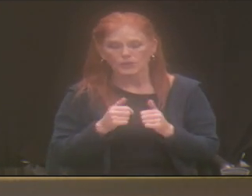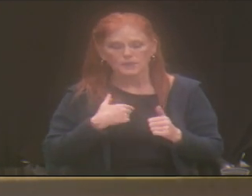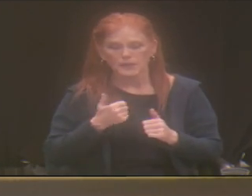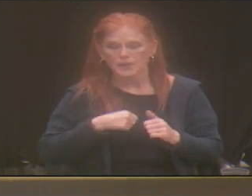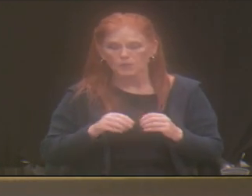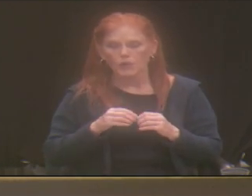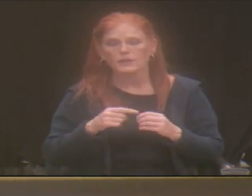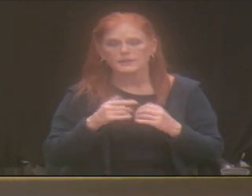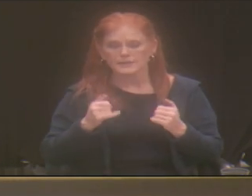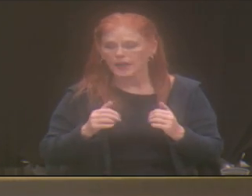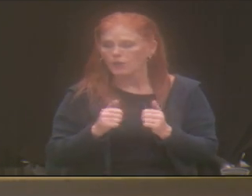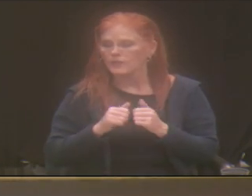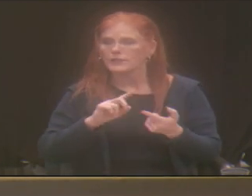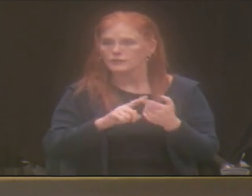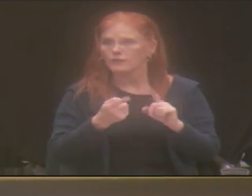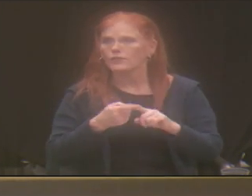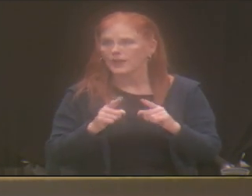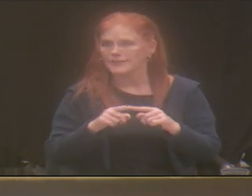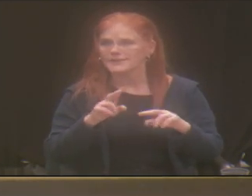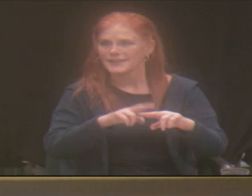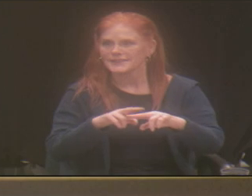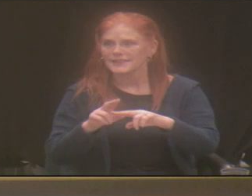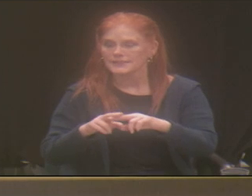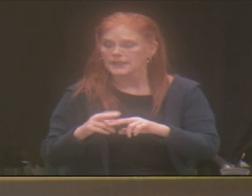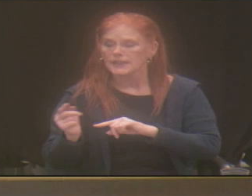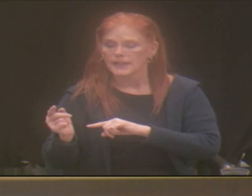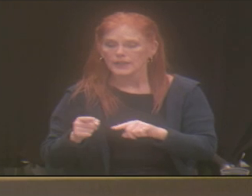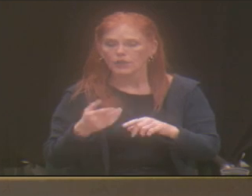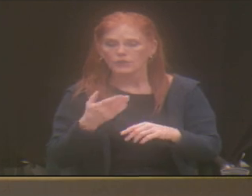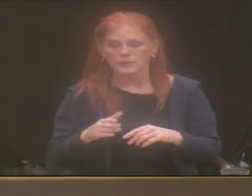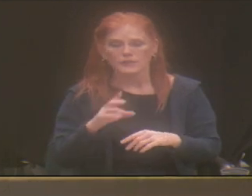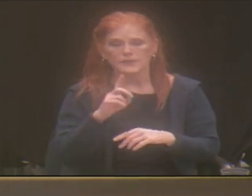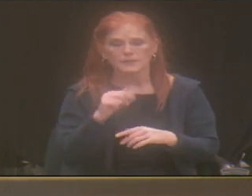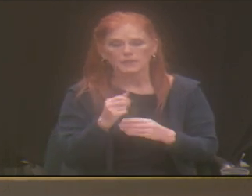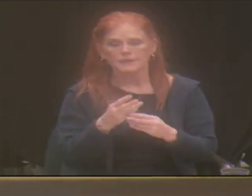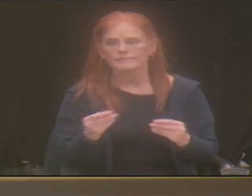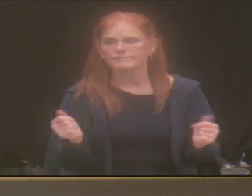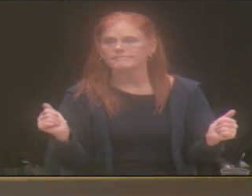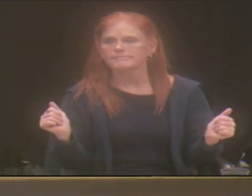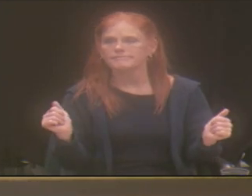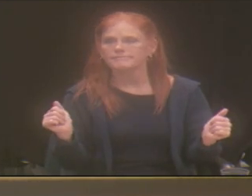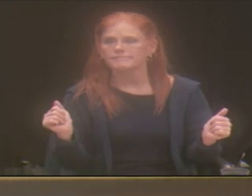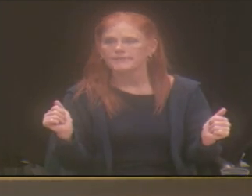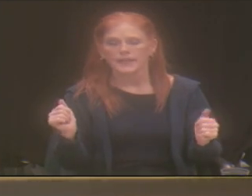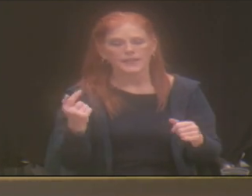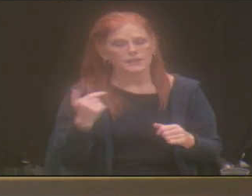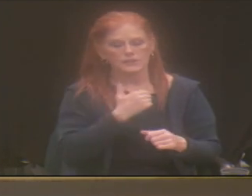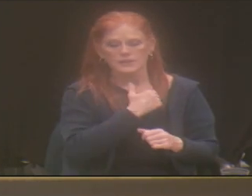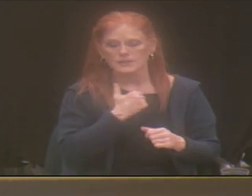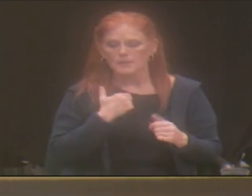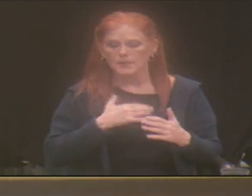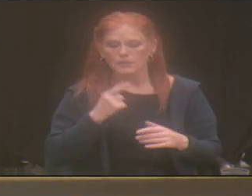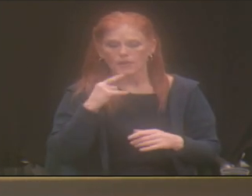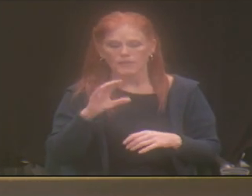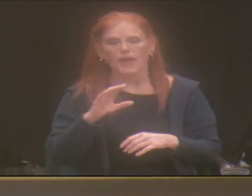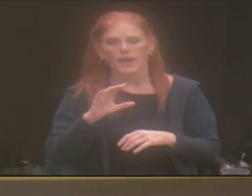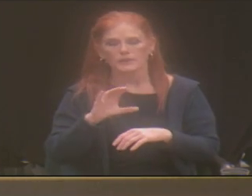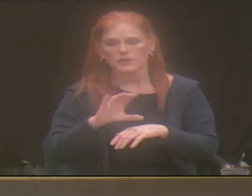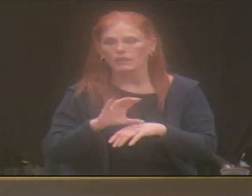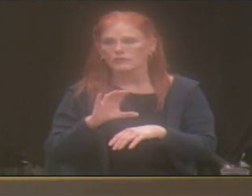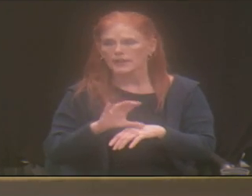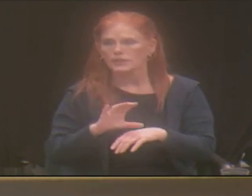sits with his friends. It's like he goes there and his disability disappears. And he's just a member of that congregation and